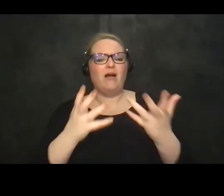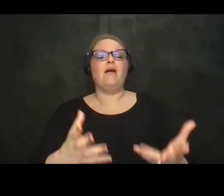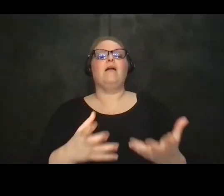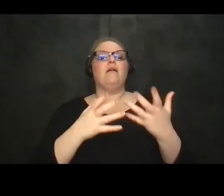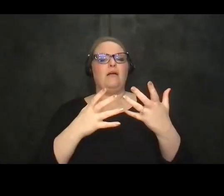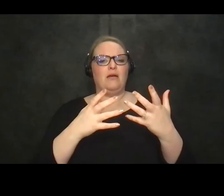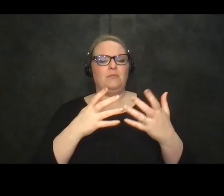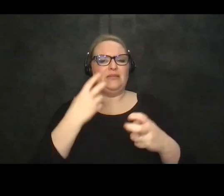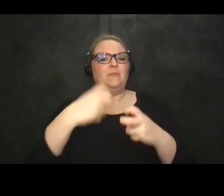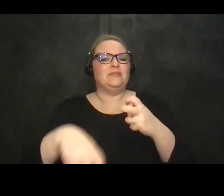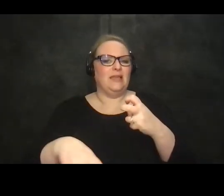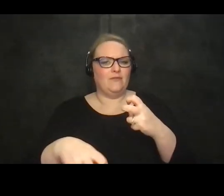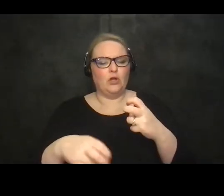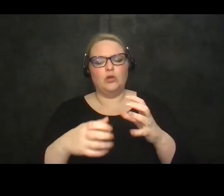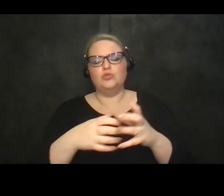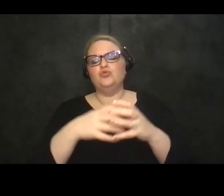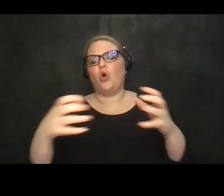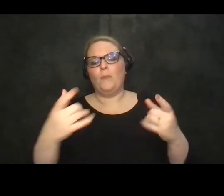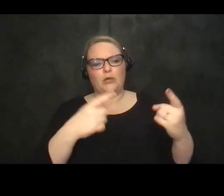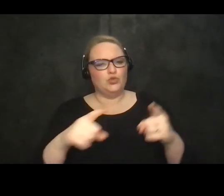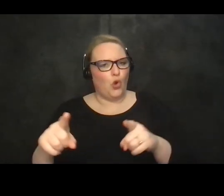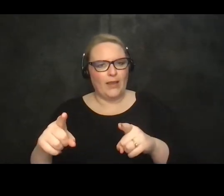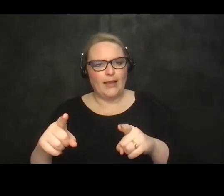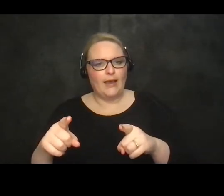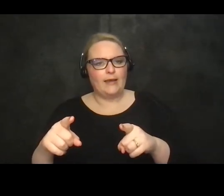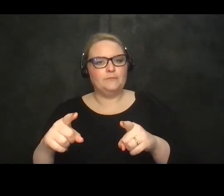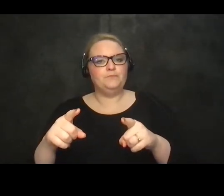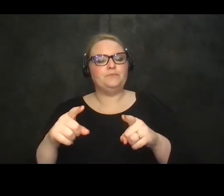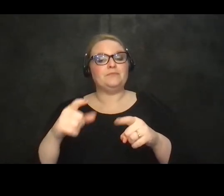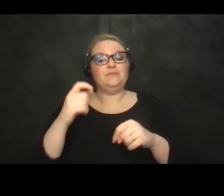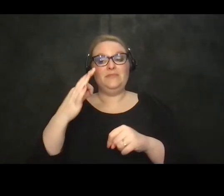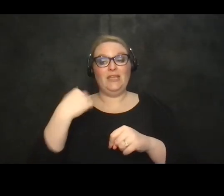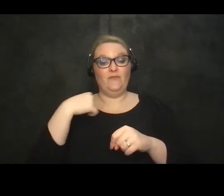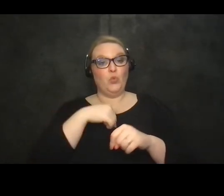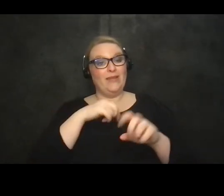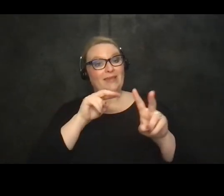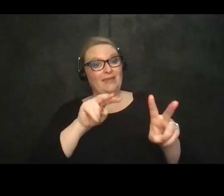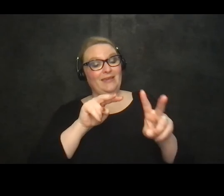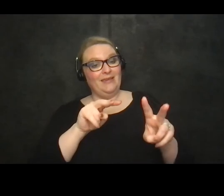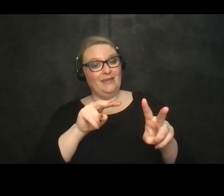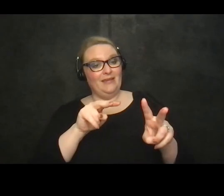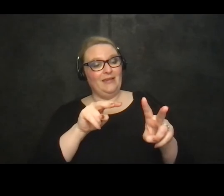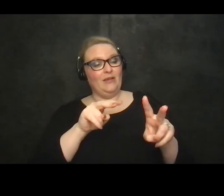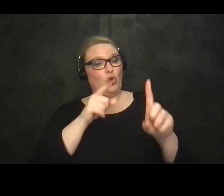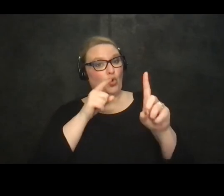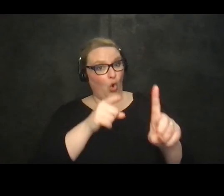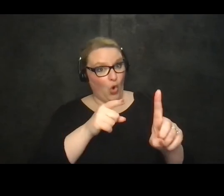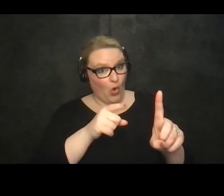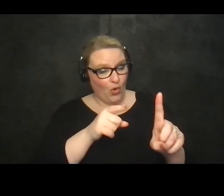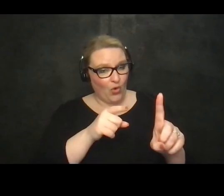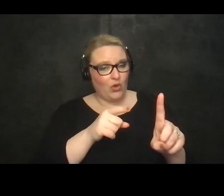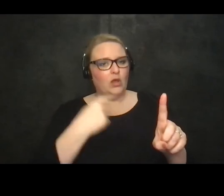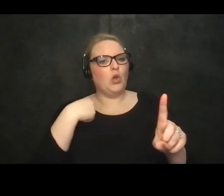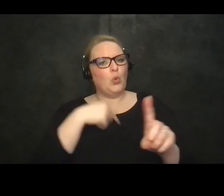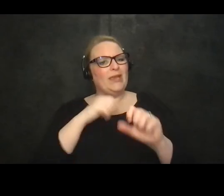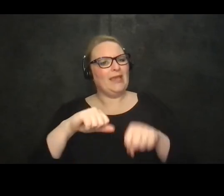so much so much going on yet i think if we keep an eye on the prize we were able to gain as much